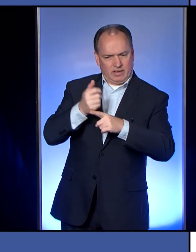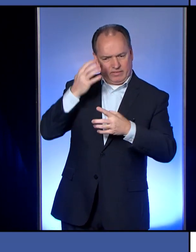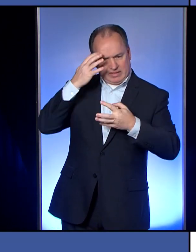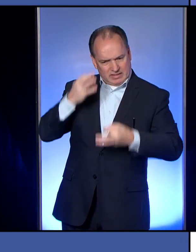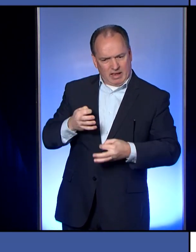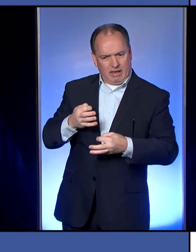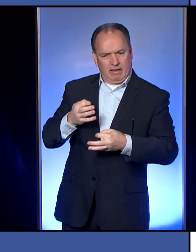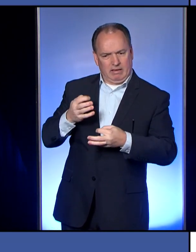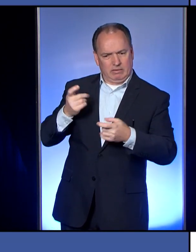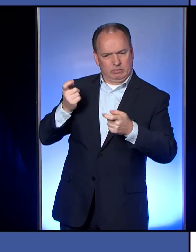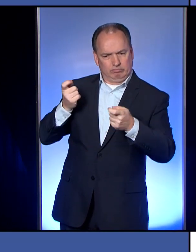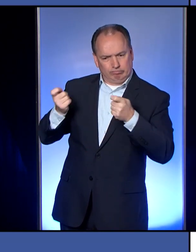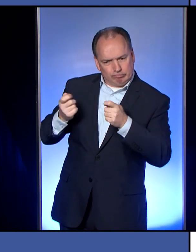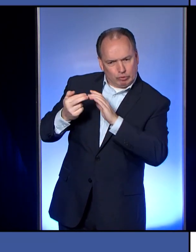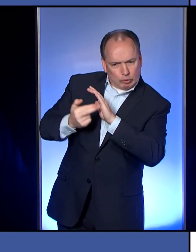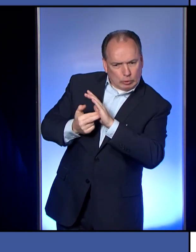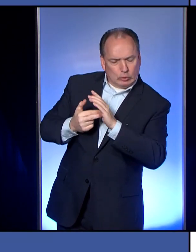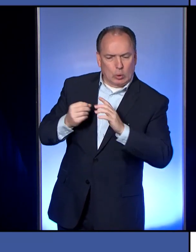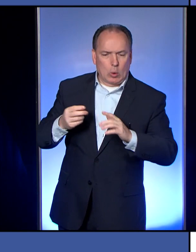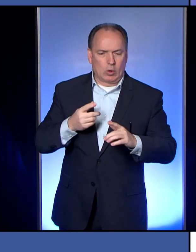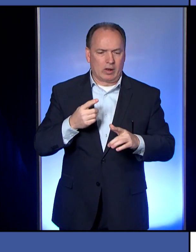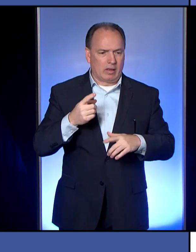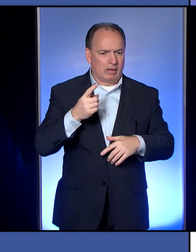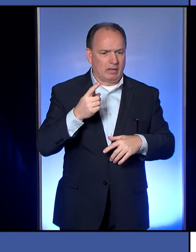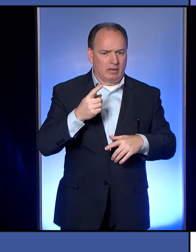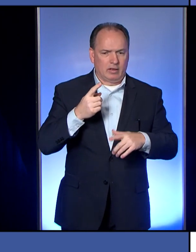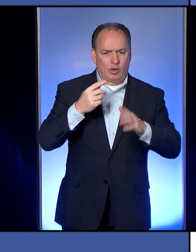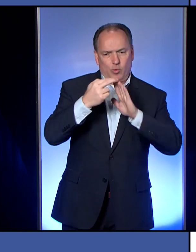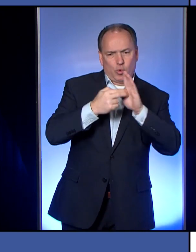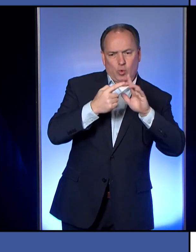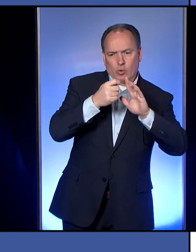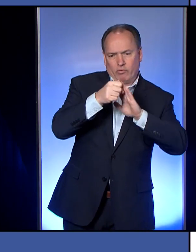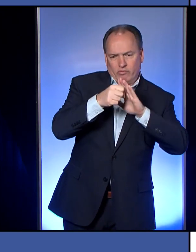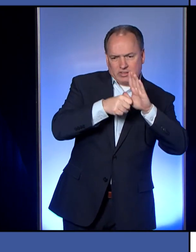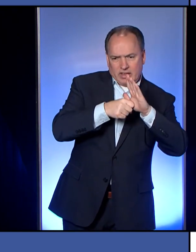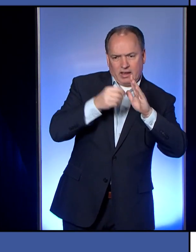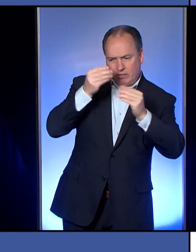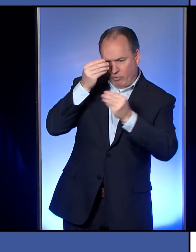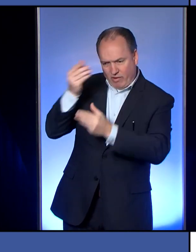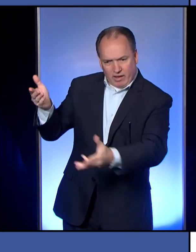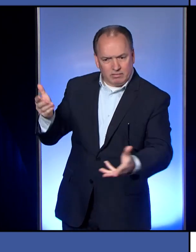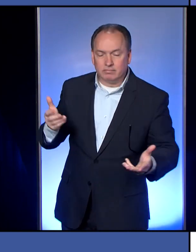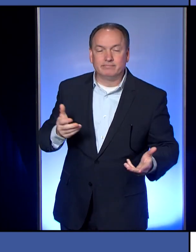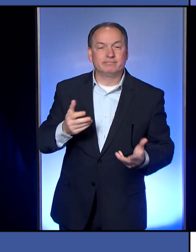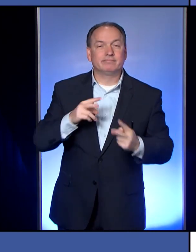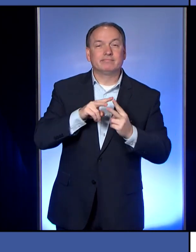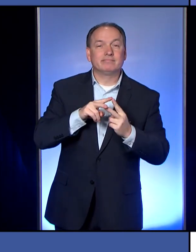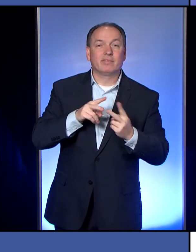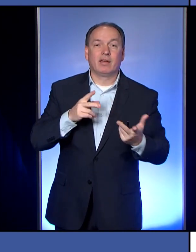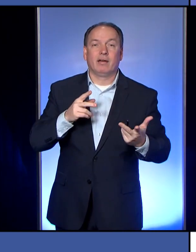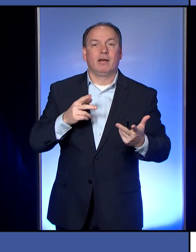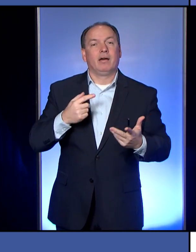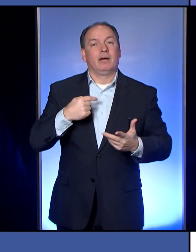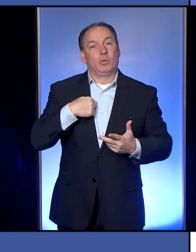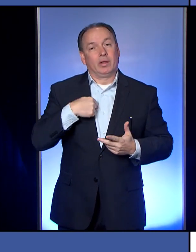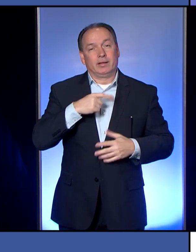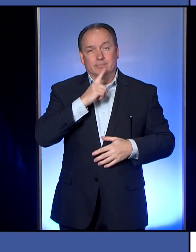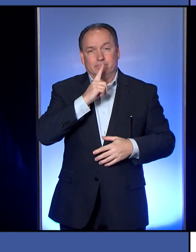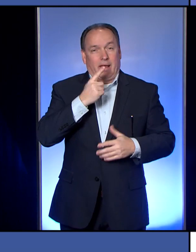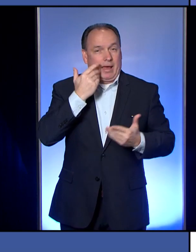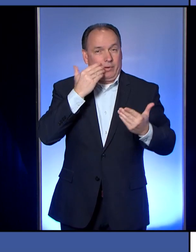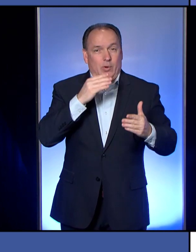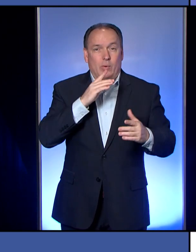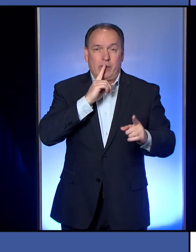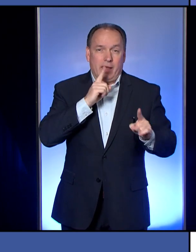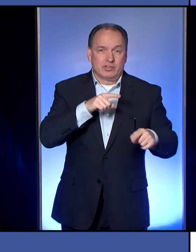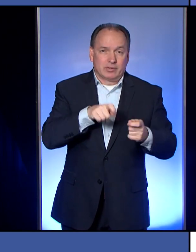or is there a rule that they have to follow that's coming from the state? You know, Joel, I don't really have the, uh, correct answer on that.